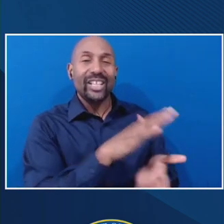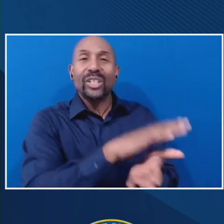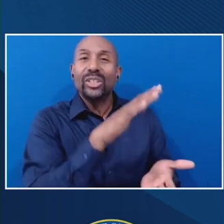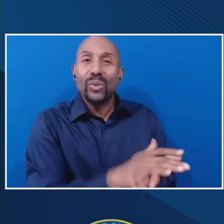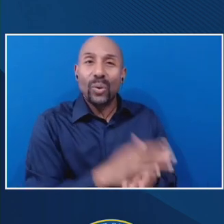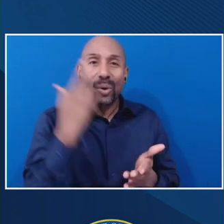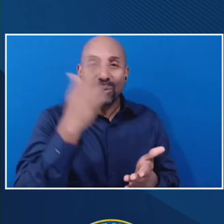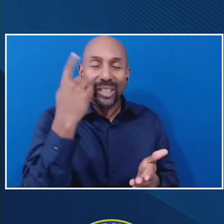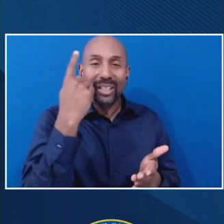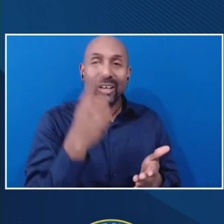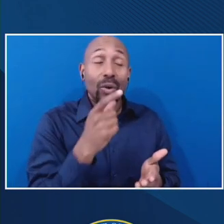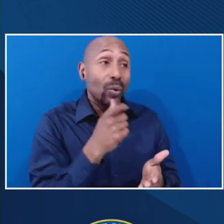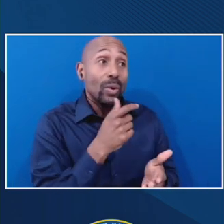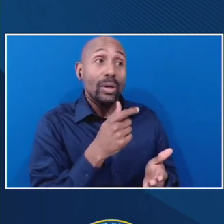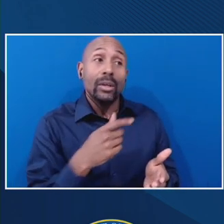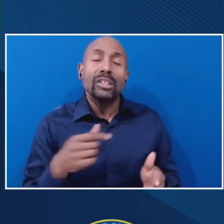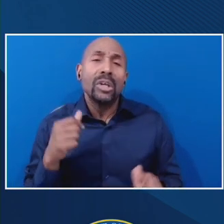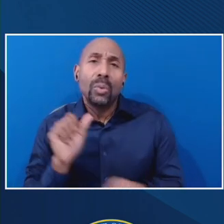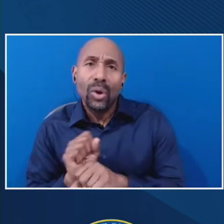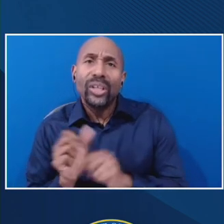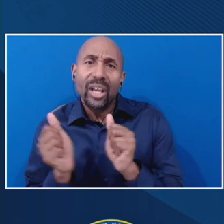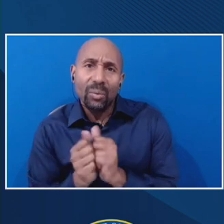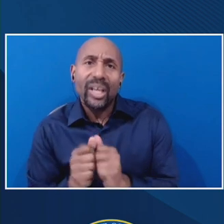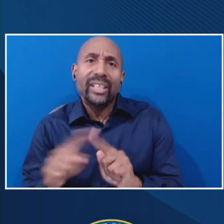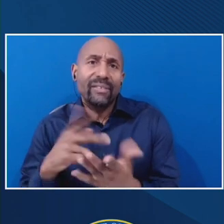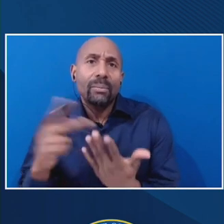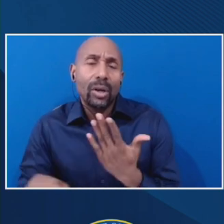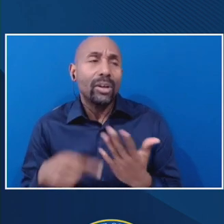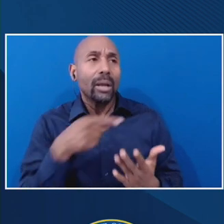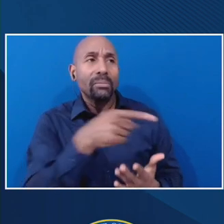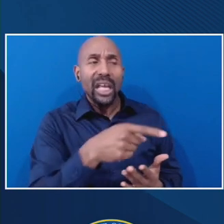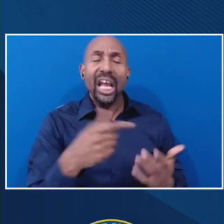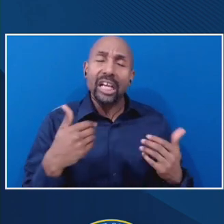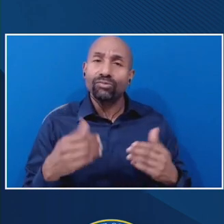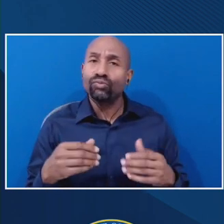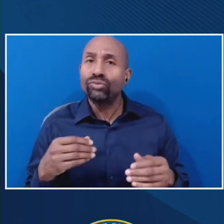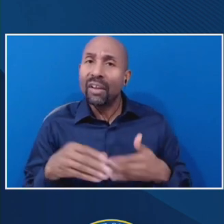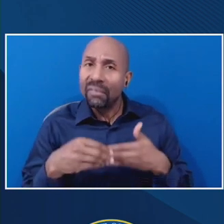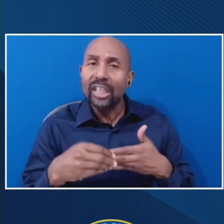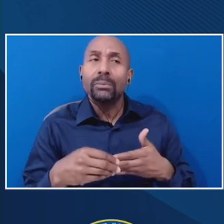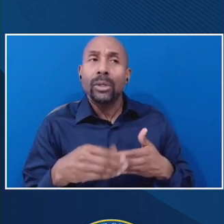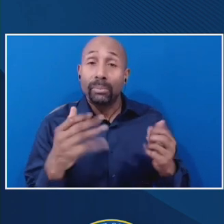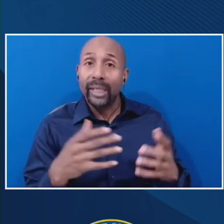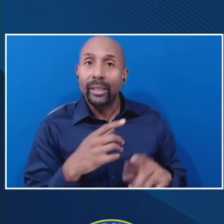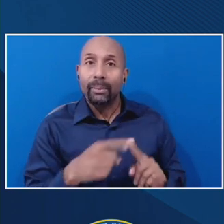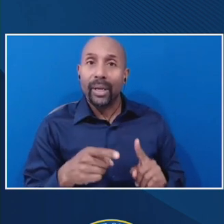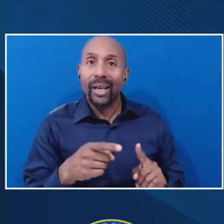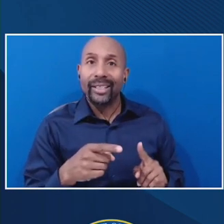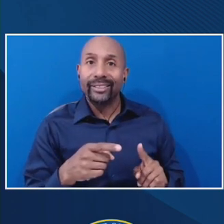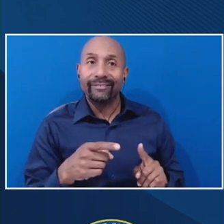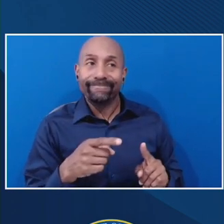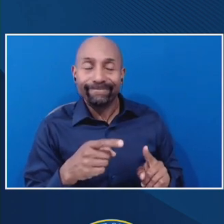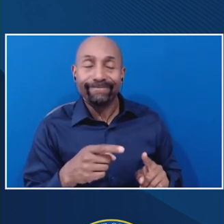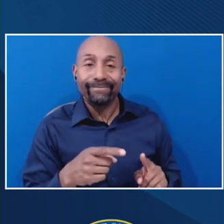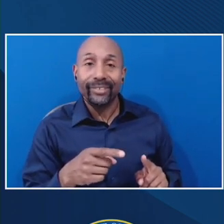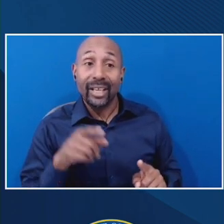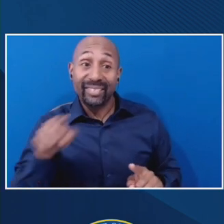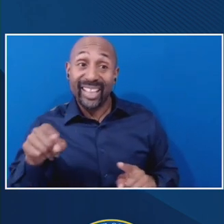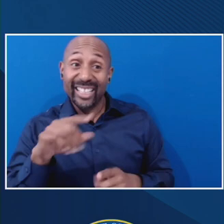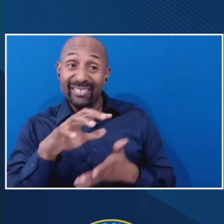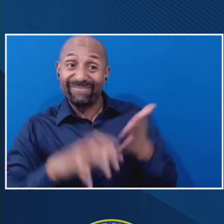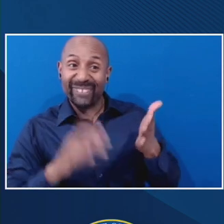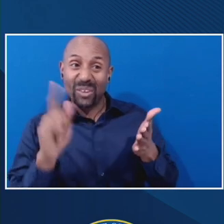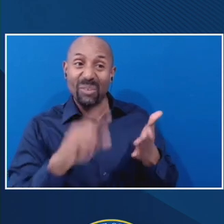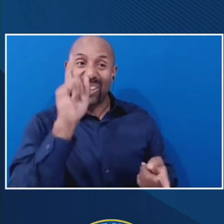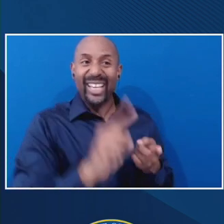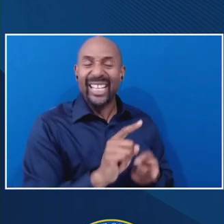um, with the program, with these programs that already do give, um, these kinds of generous refund policies or